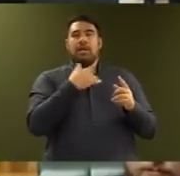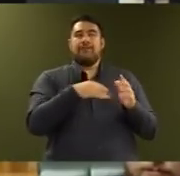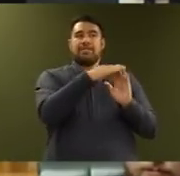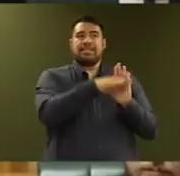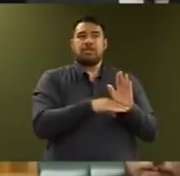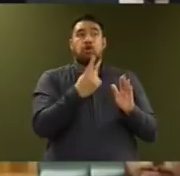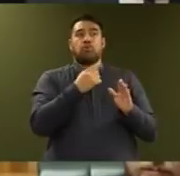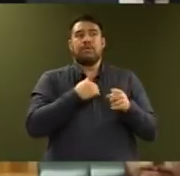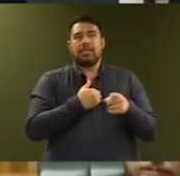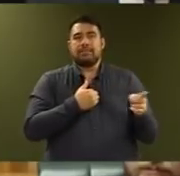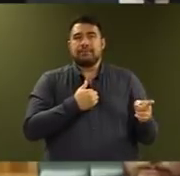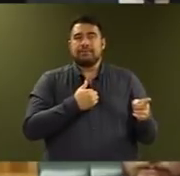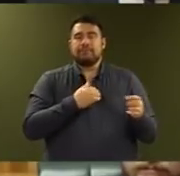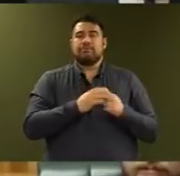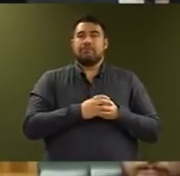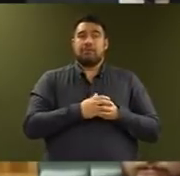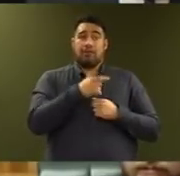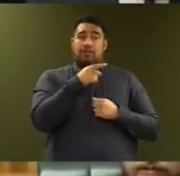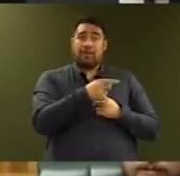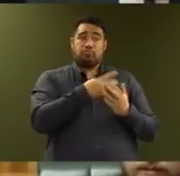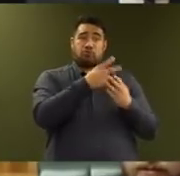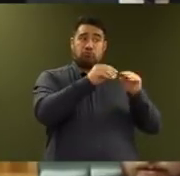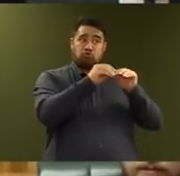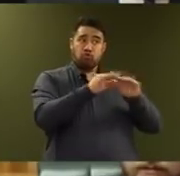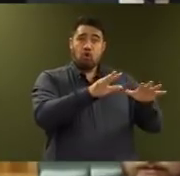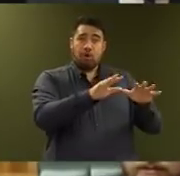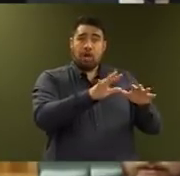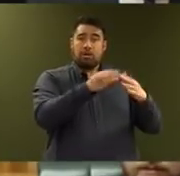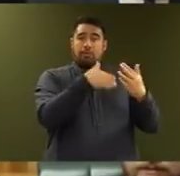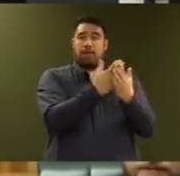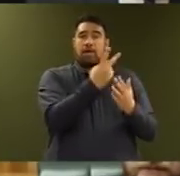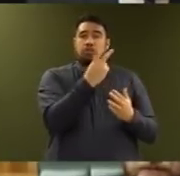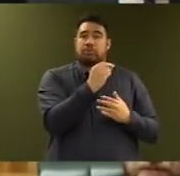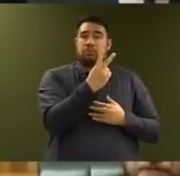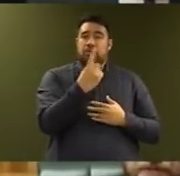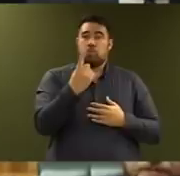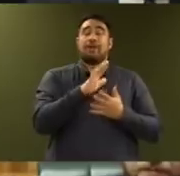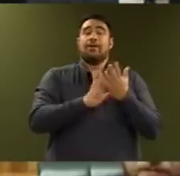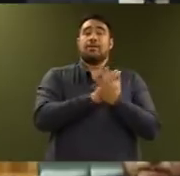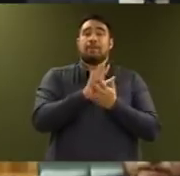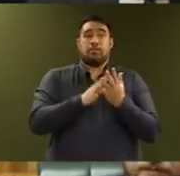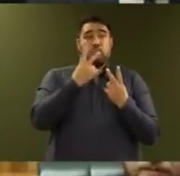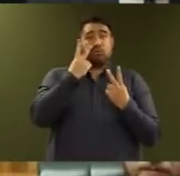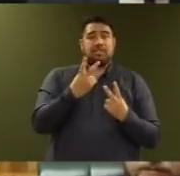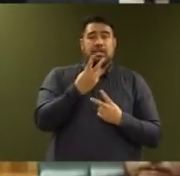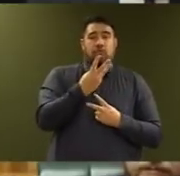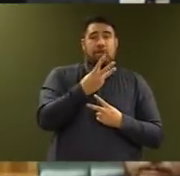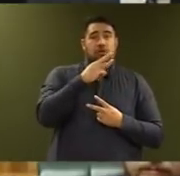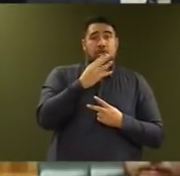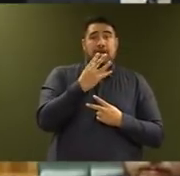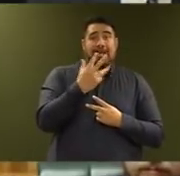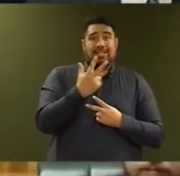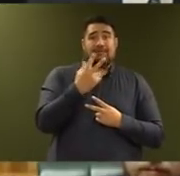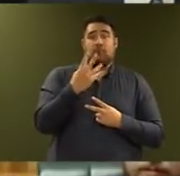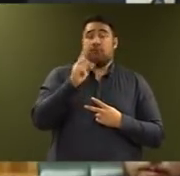who need it the most. When fully rolled out by 2021, this package will see 384,000